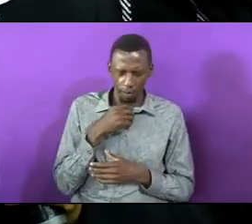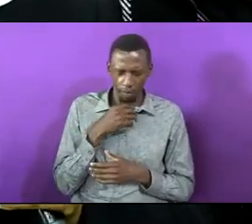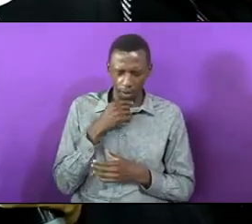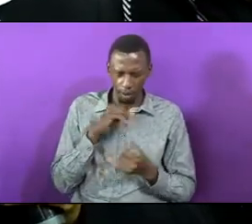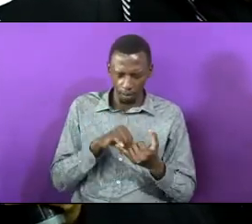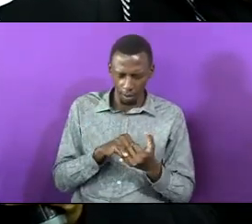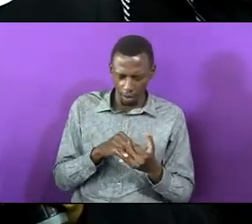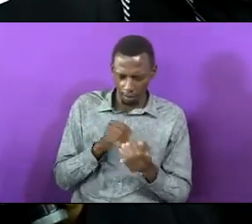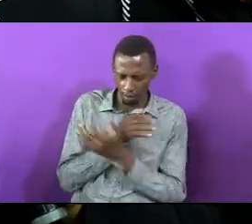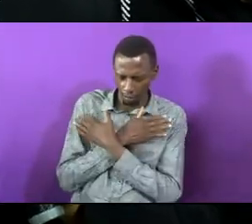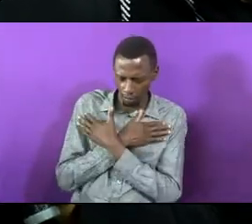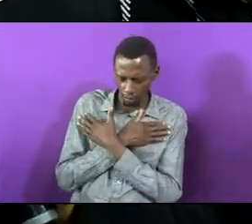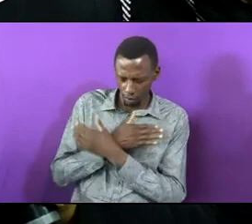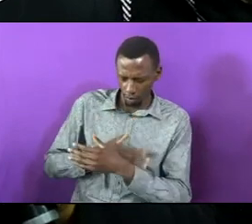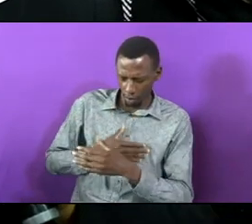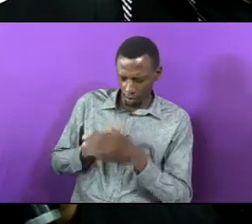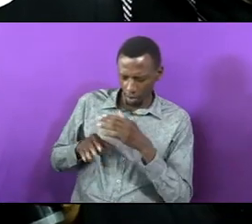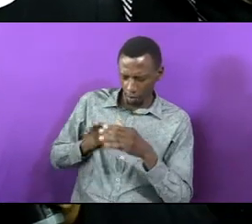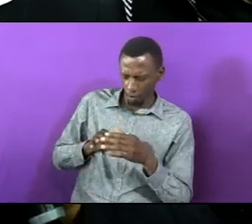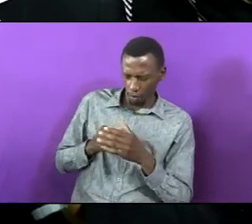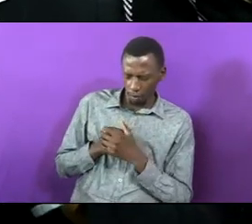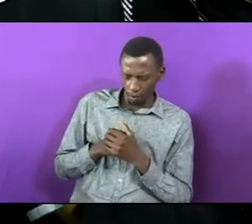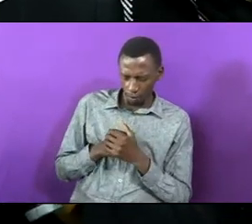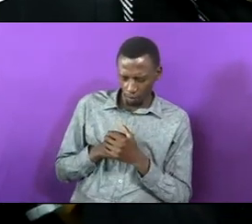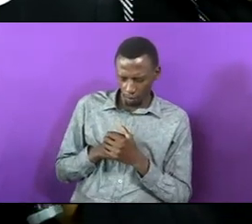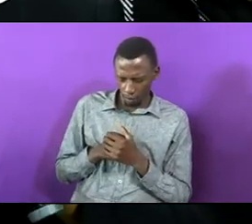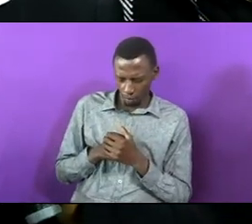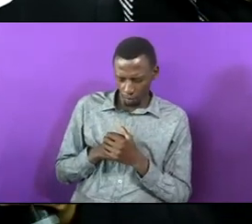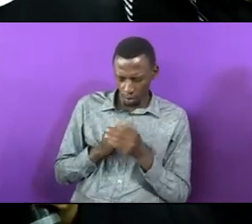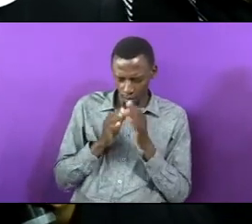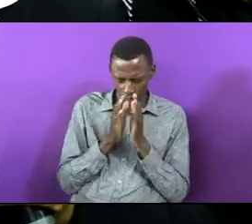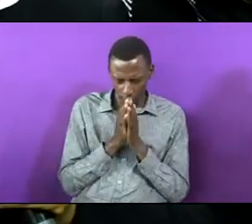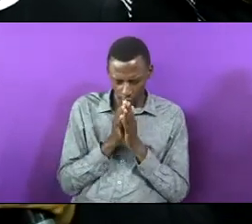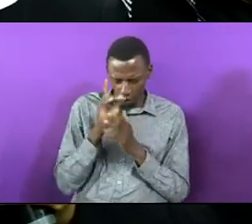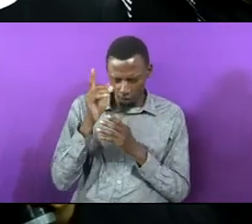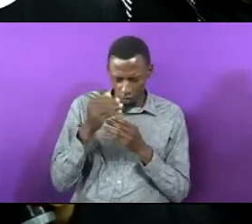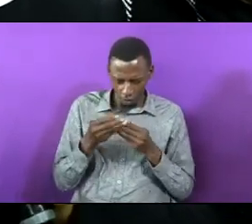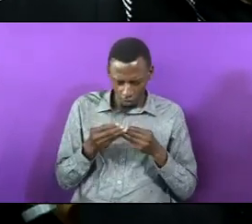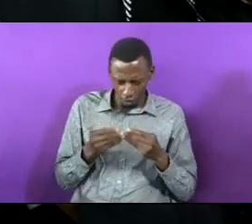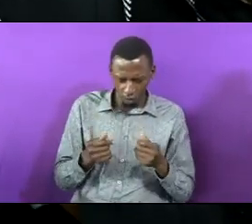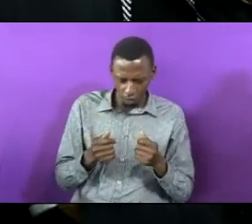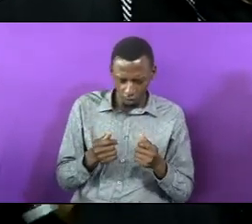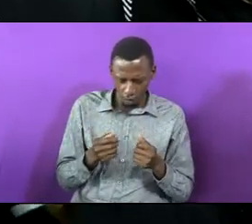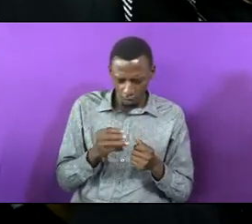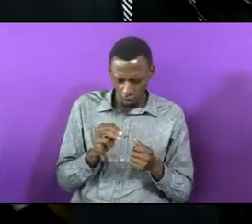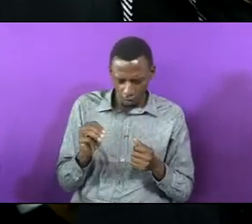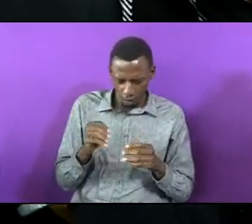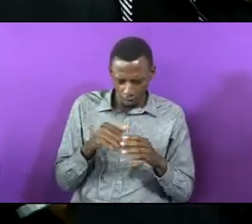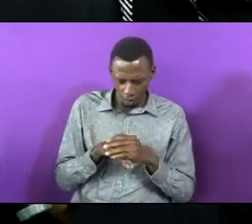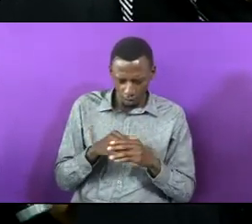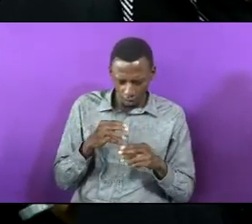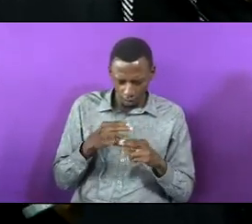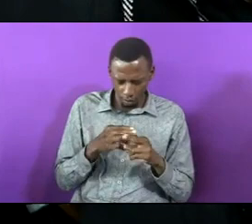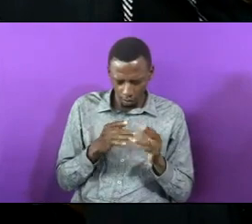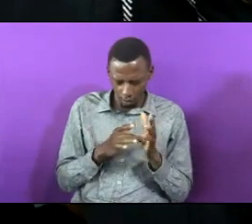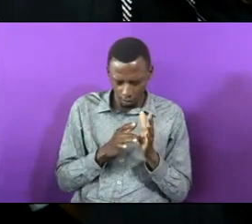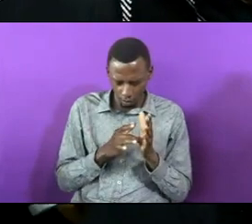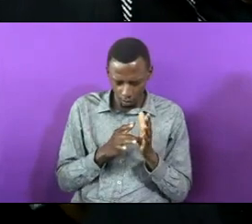conquered Jacob we pray that you conquer them in Jesus name